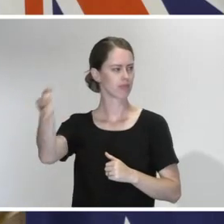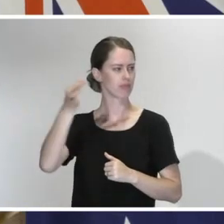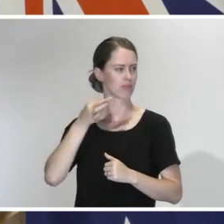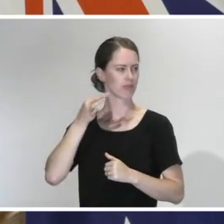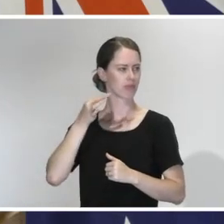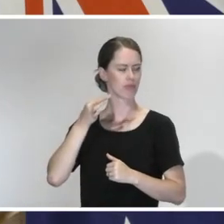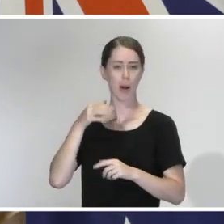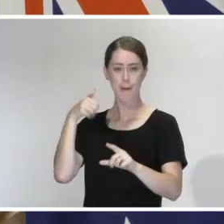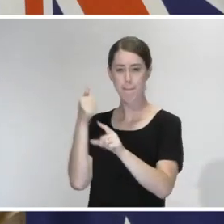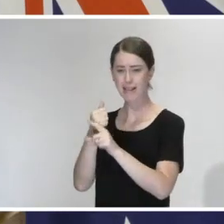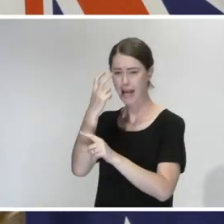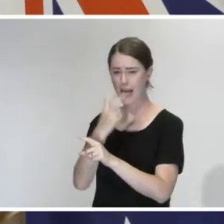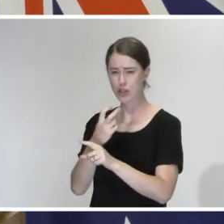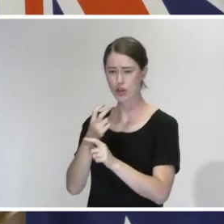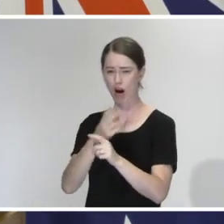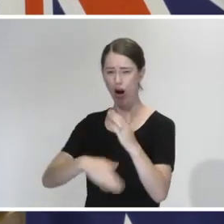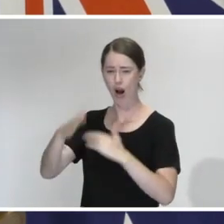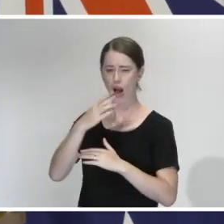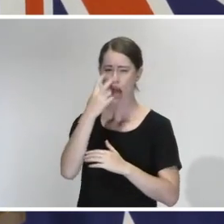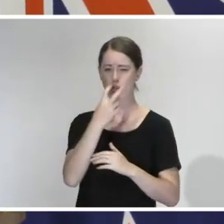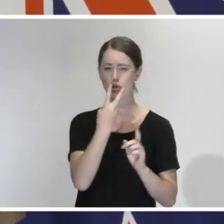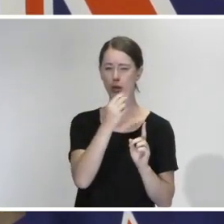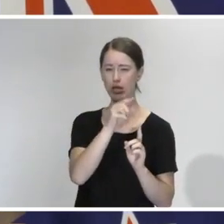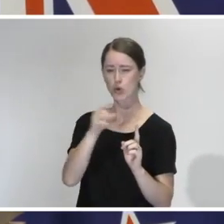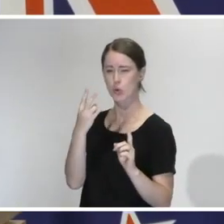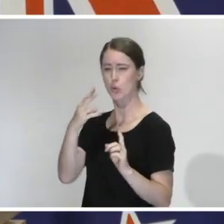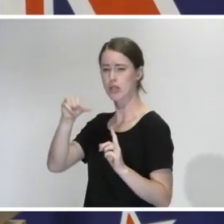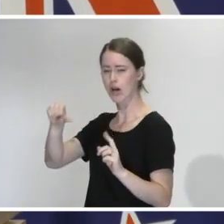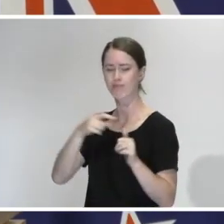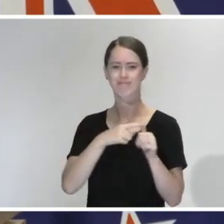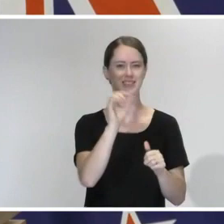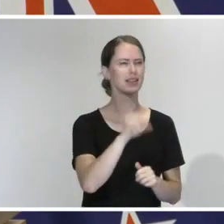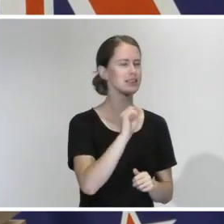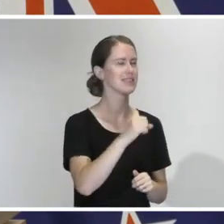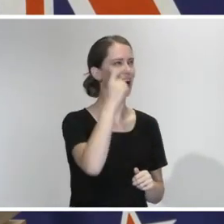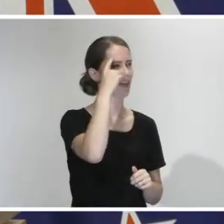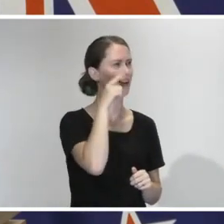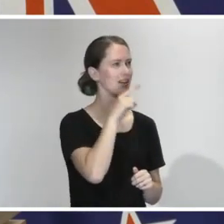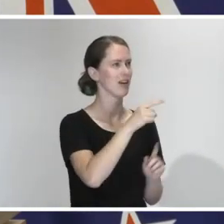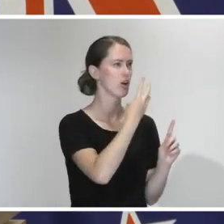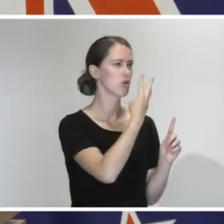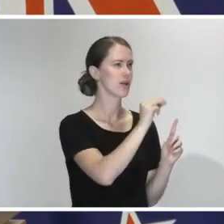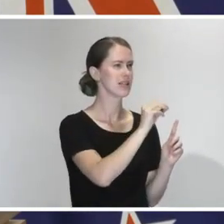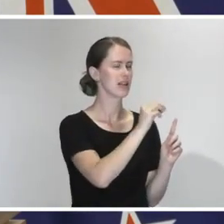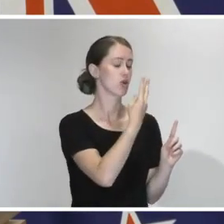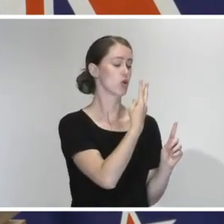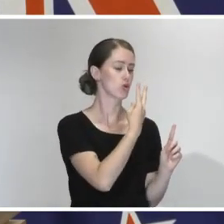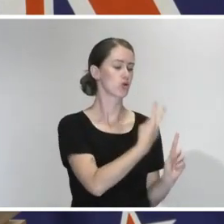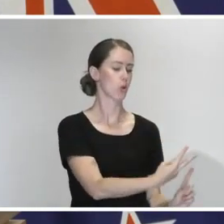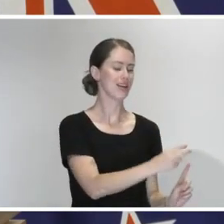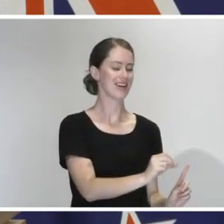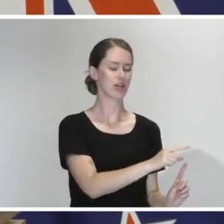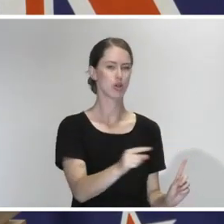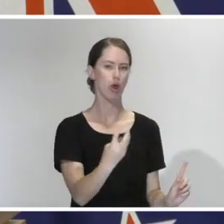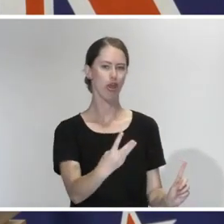the most affected age group still 20 to 29? That is still the most affected, actually I think we categorise it sort of 20 to 39, or 20 to